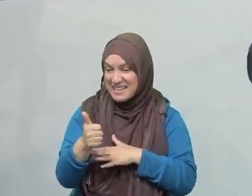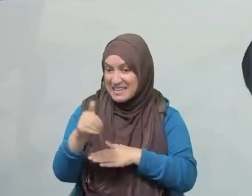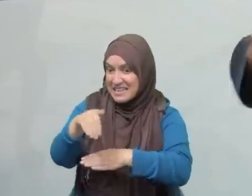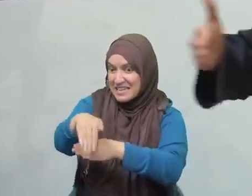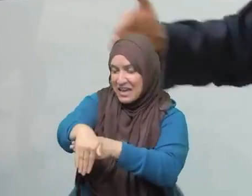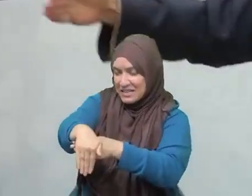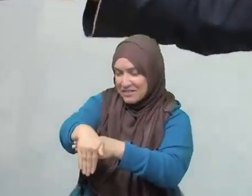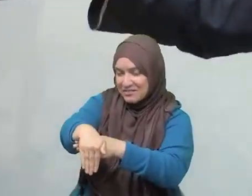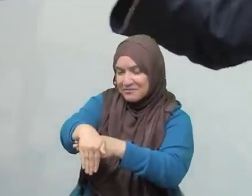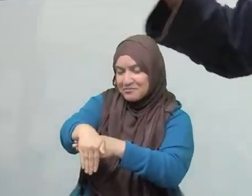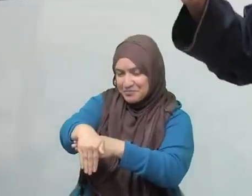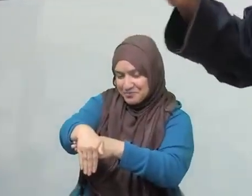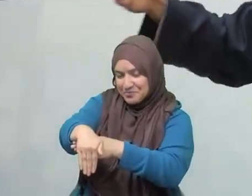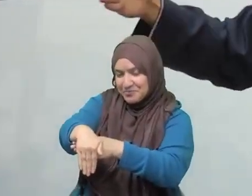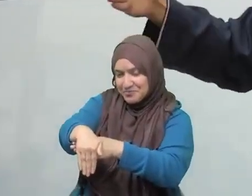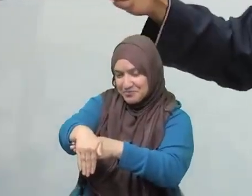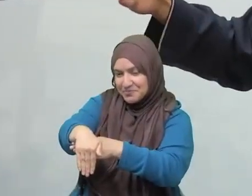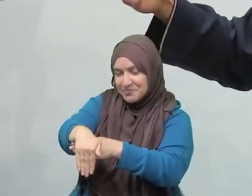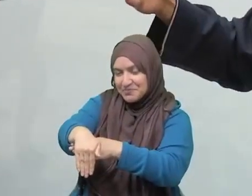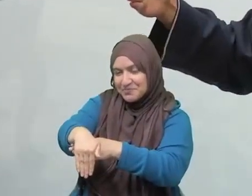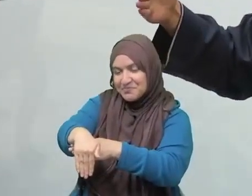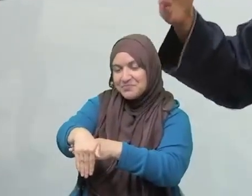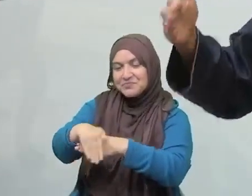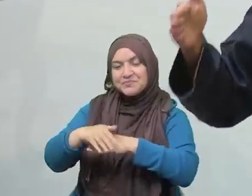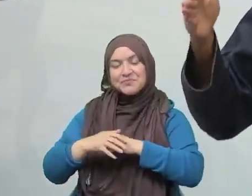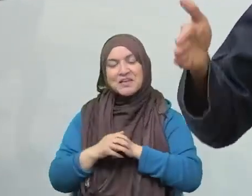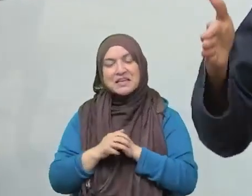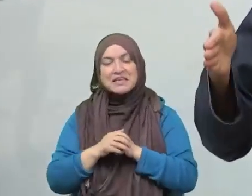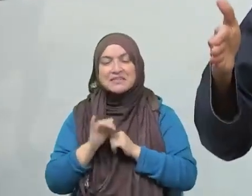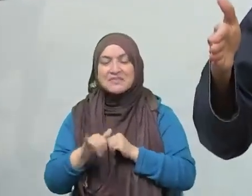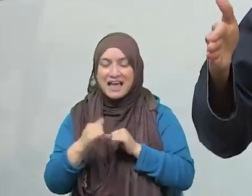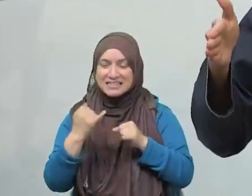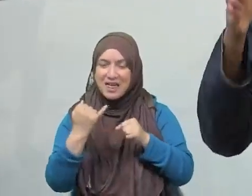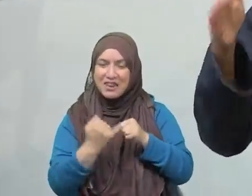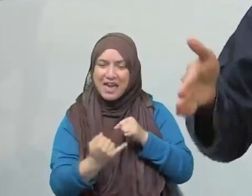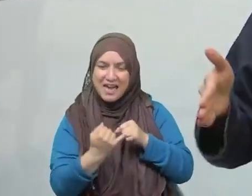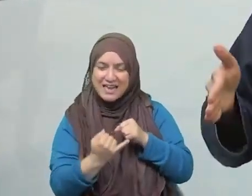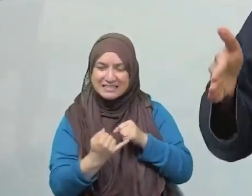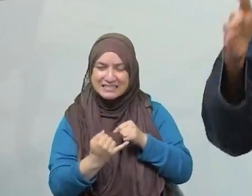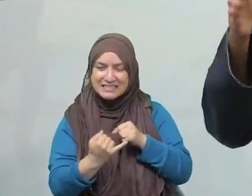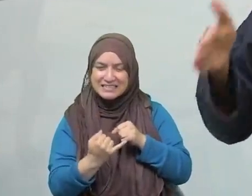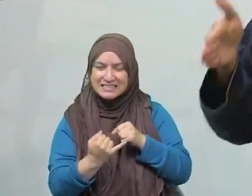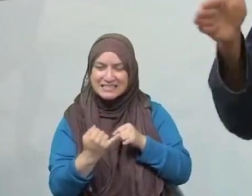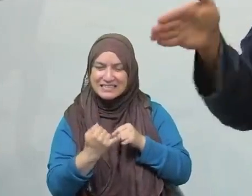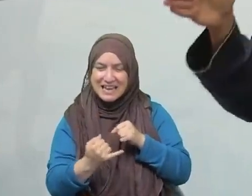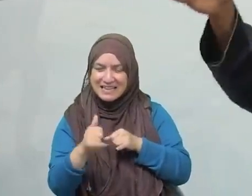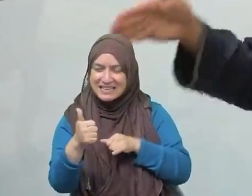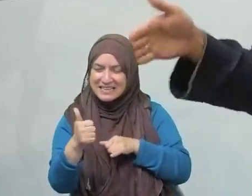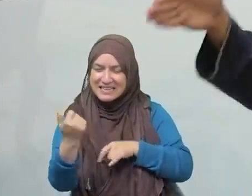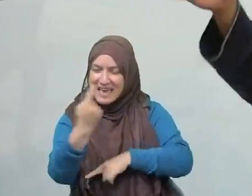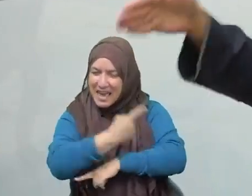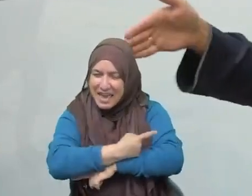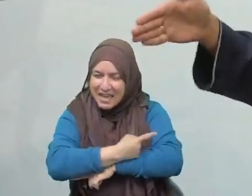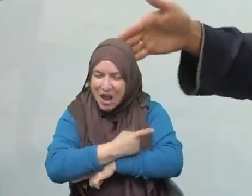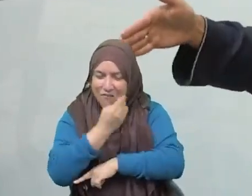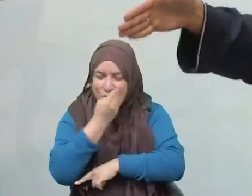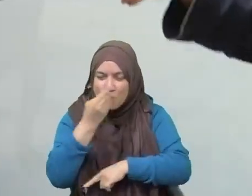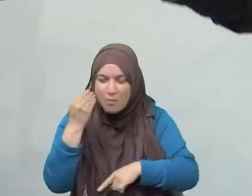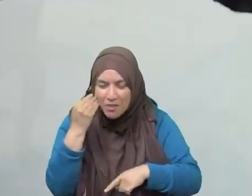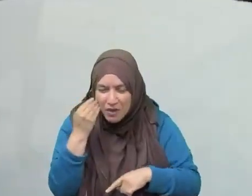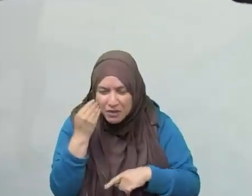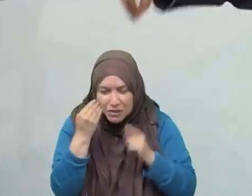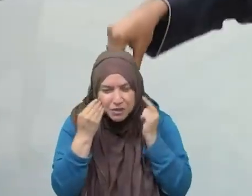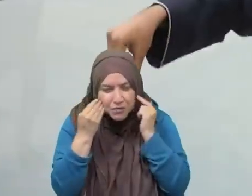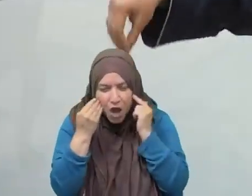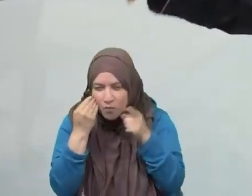In the first 10 days of Dhul-Hijjah, the day of Arafah, may Allah subhanahu wa ta'ala call us back to Arafah. Allahumma ameen.